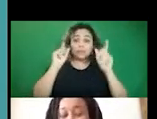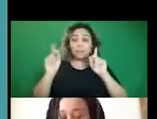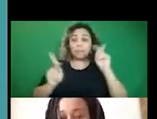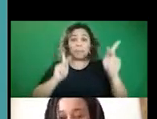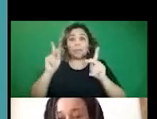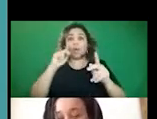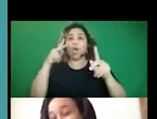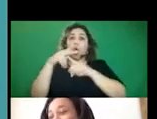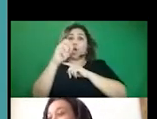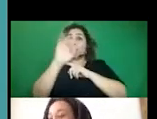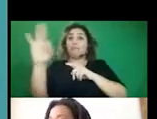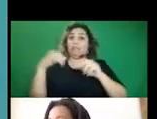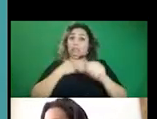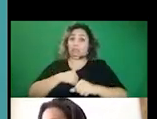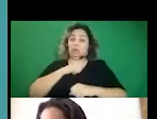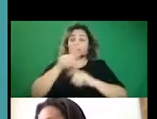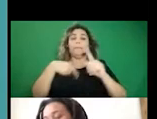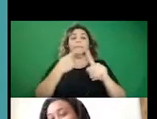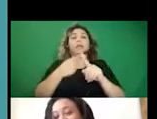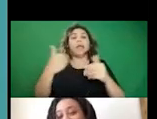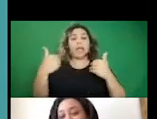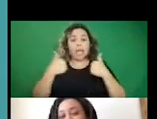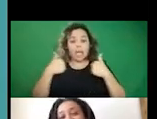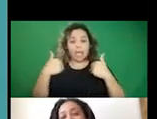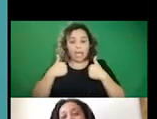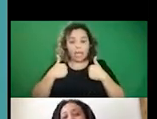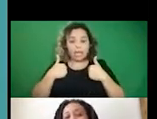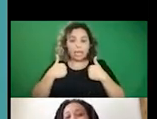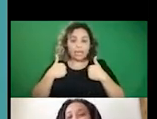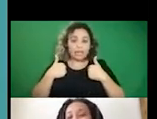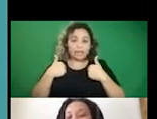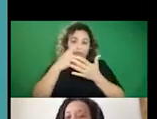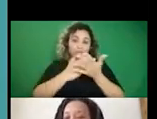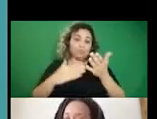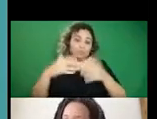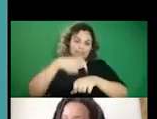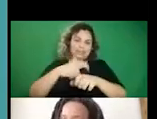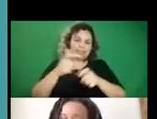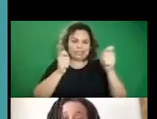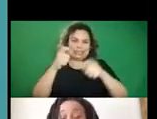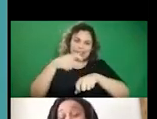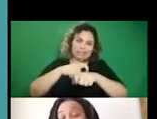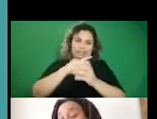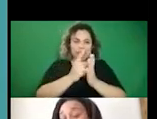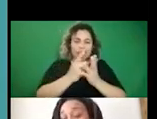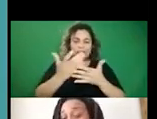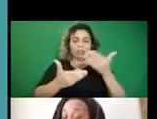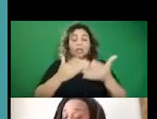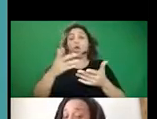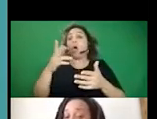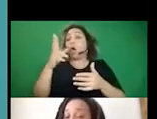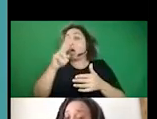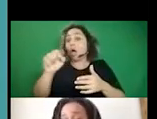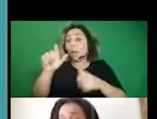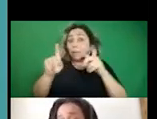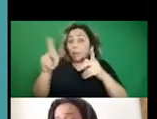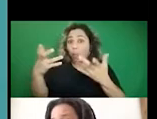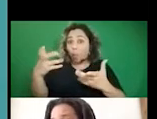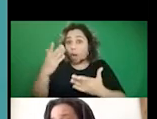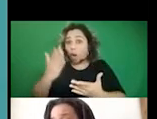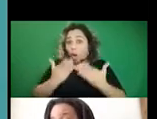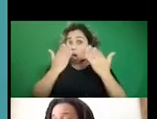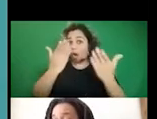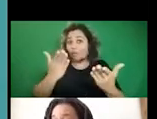off. So sorry about that, but we do have time limits for these things. I'm going to go ahead and, I mean, unless people like want to offer